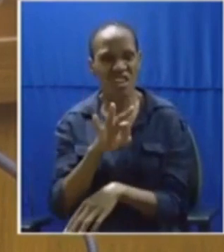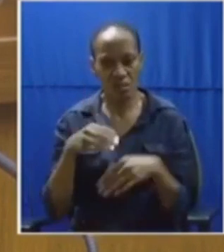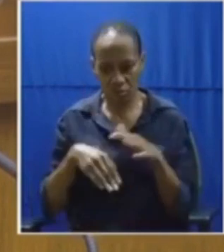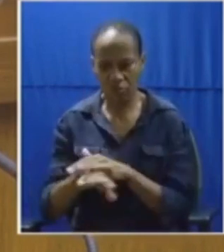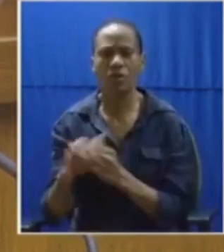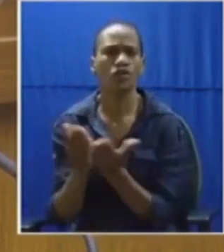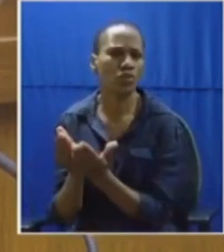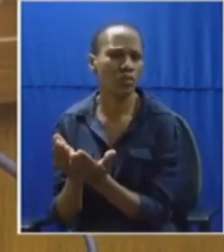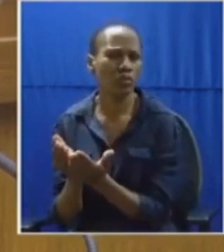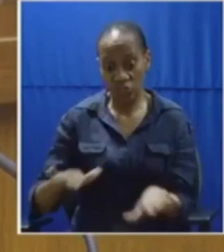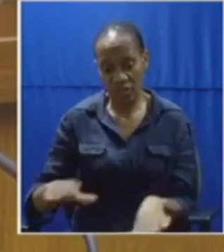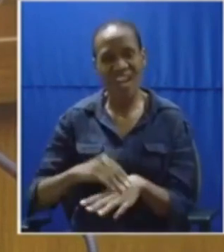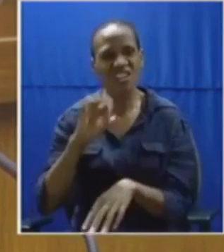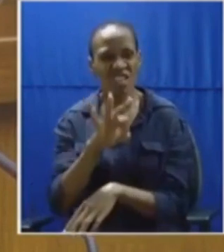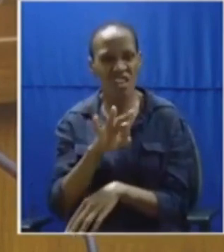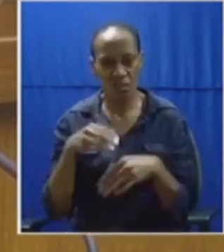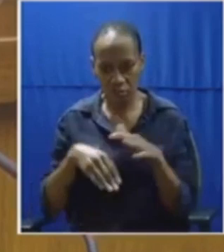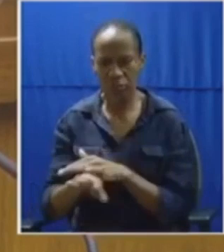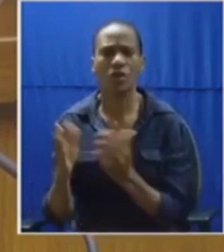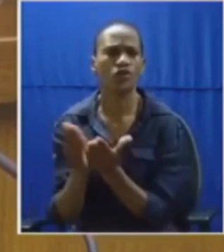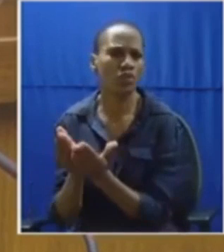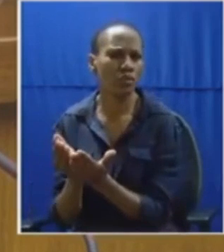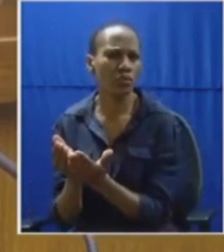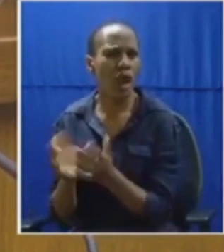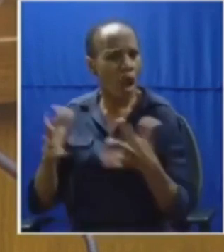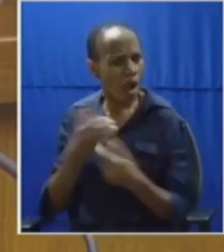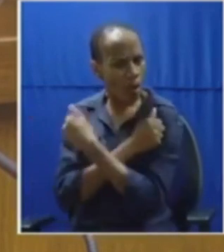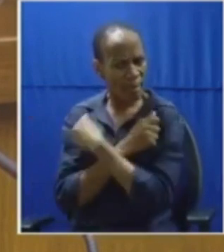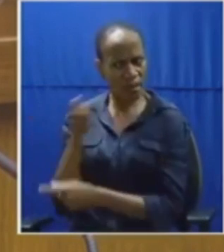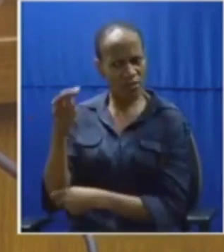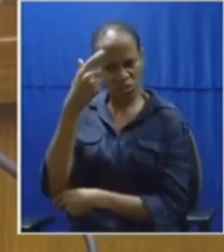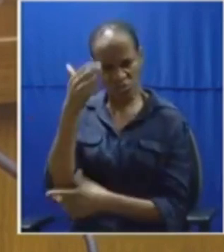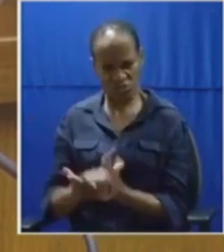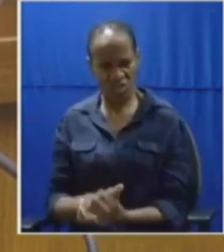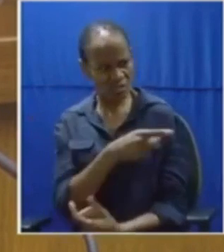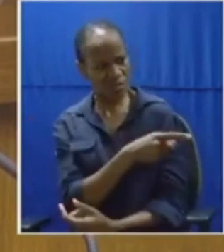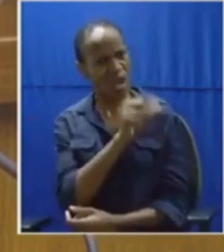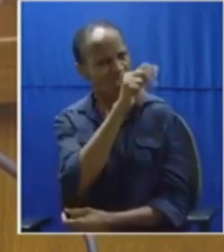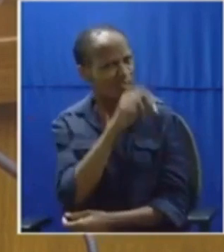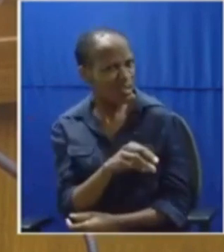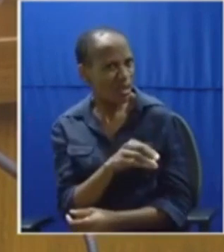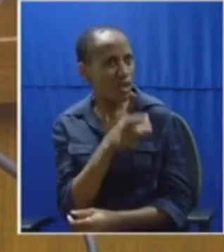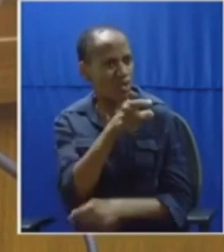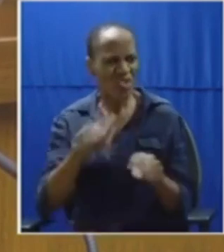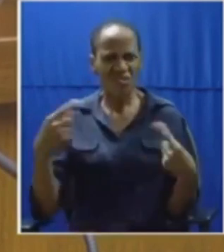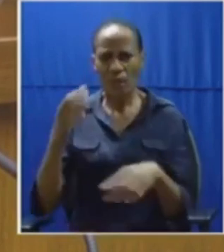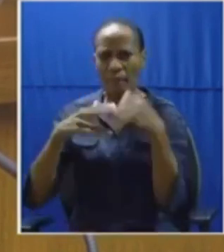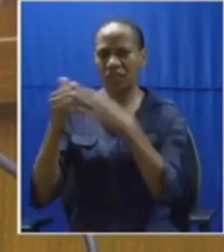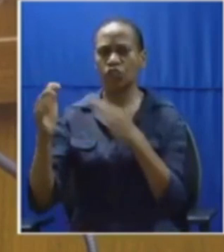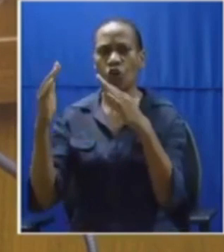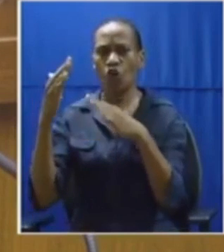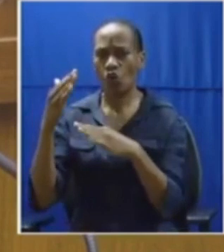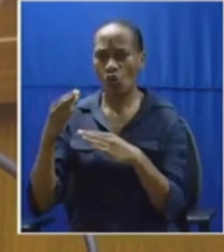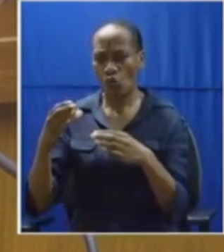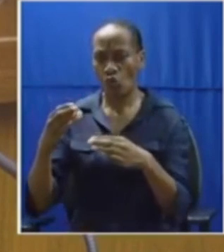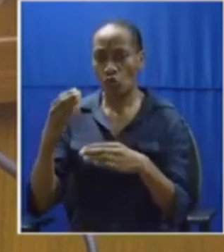should parents trust the anc with their how should parents trust the anc with their children when you cannot abolish pit toilets let's build